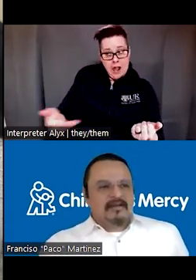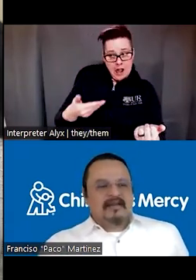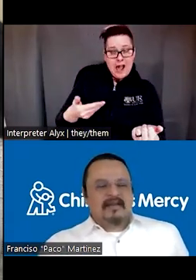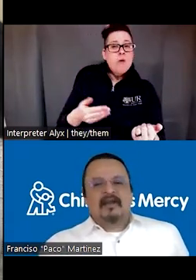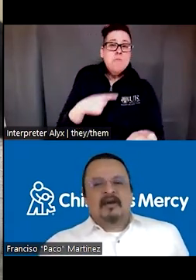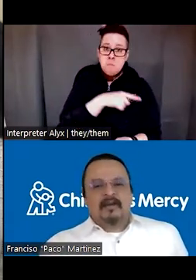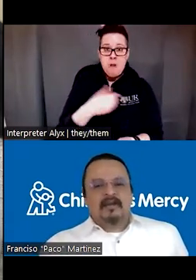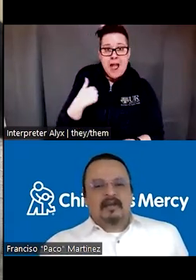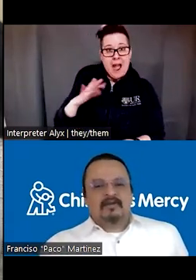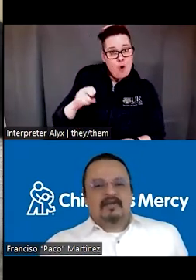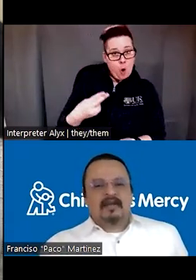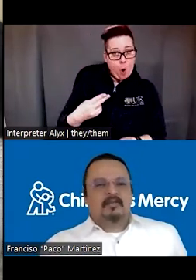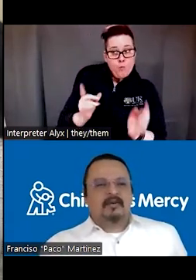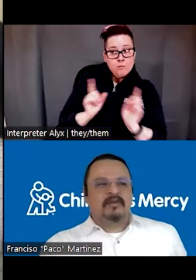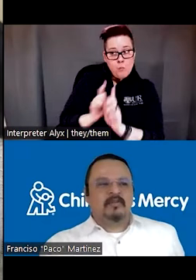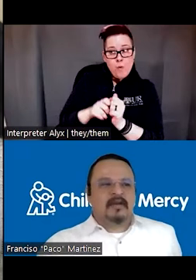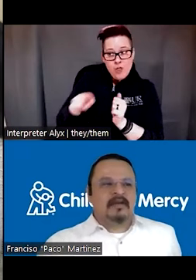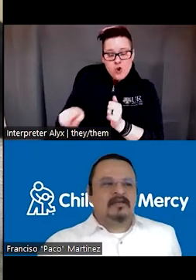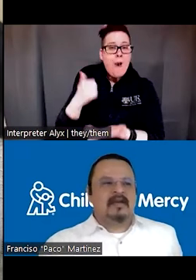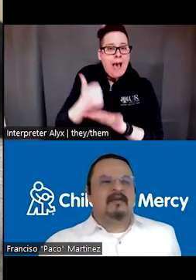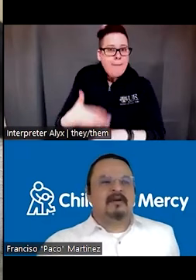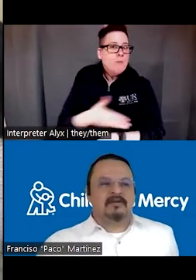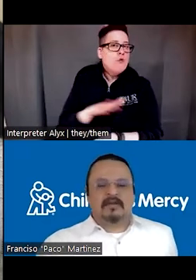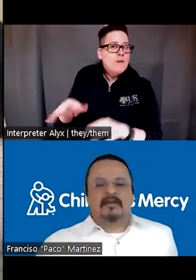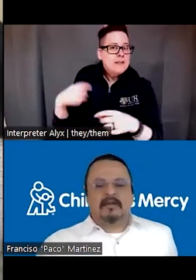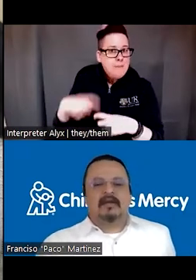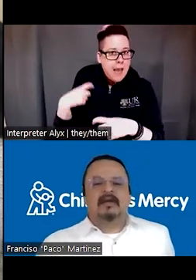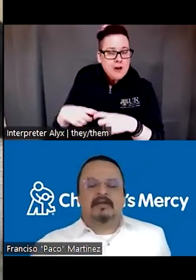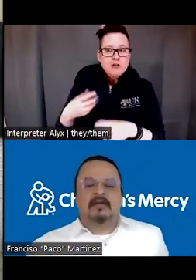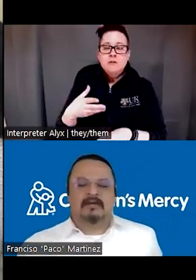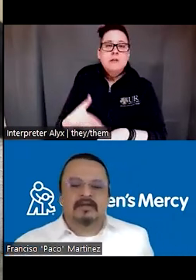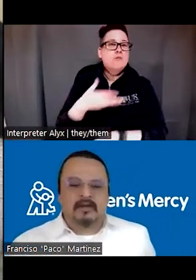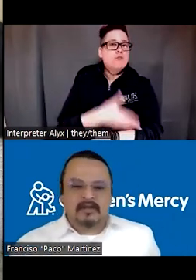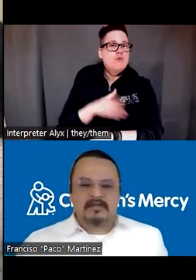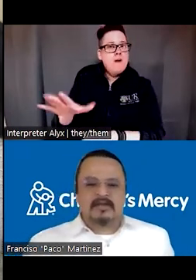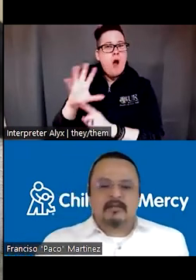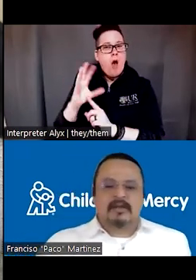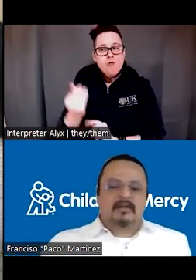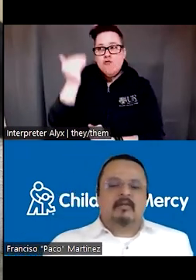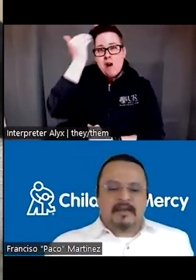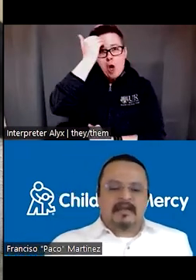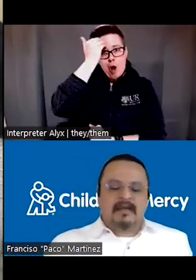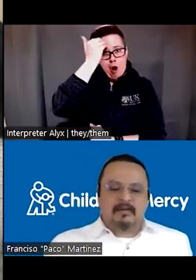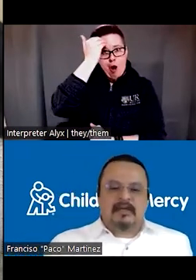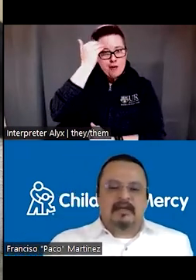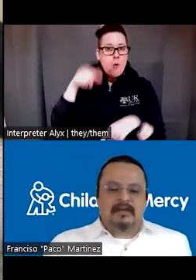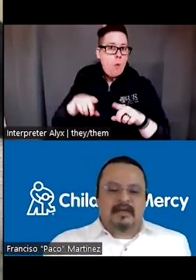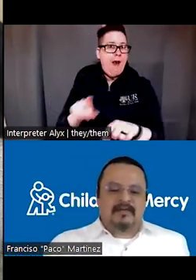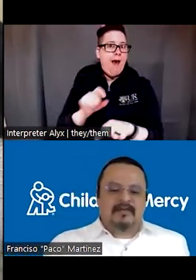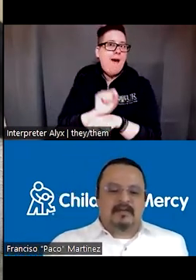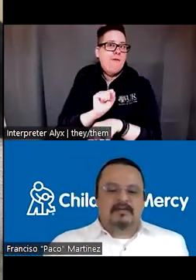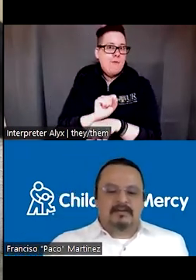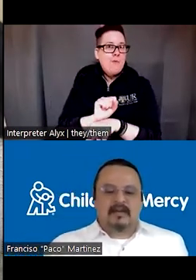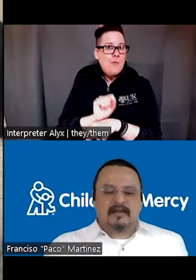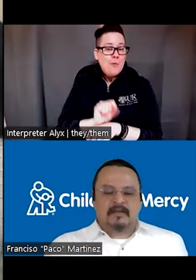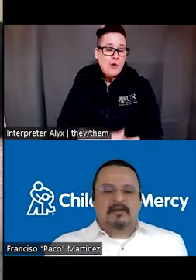that can go with them so they can improve their Spanish and their cultural the cultural knowledge when while they are working at the